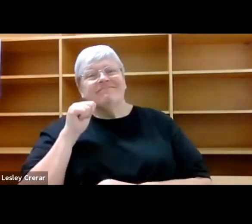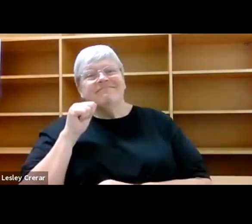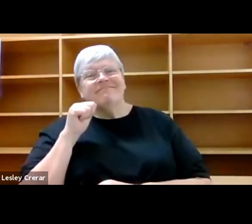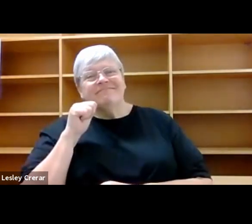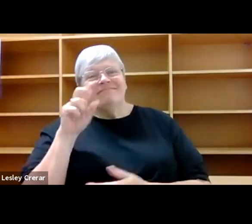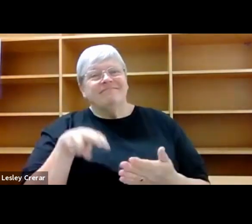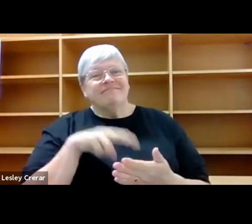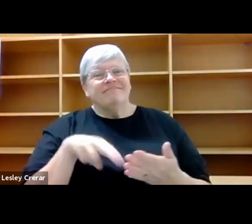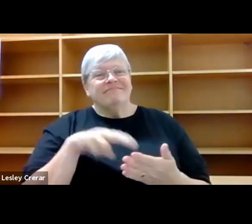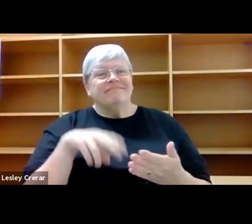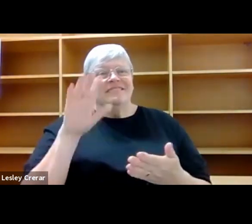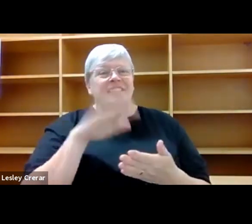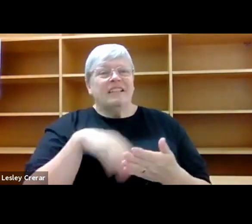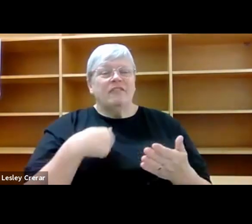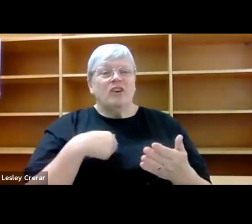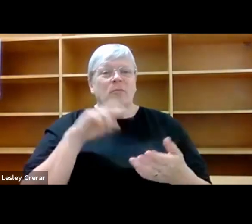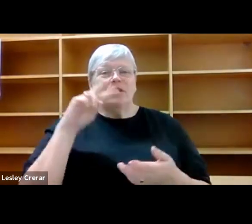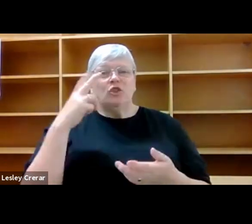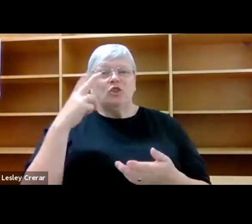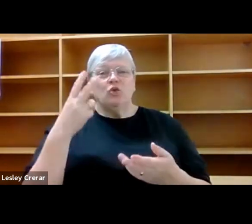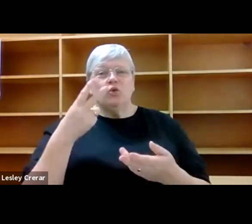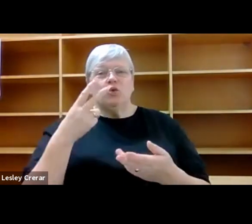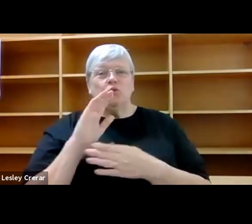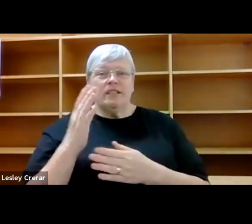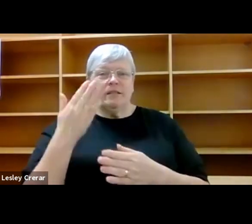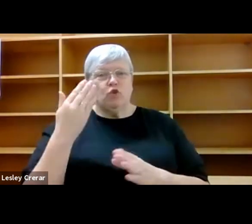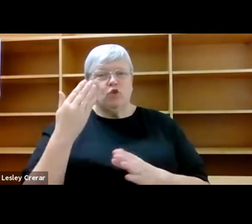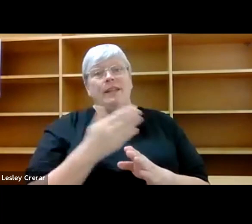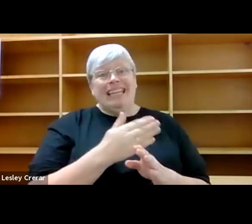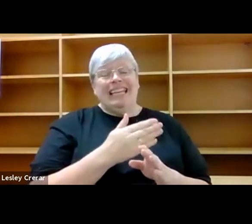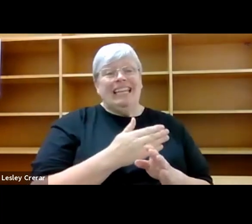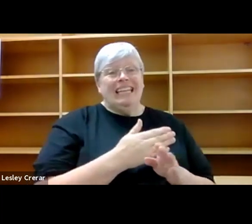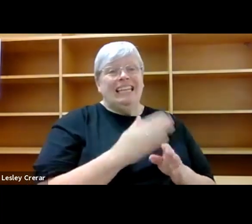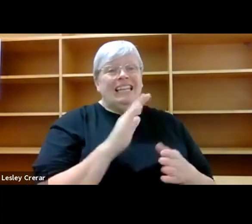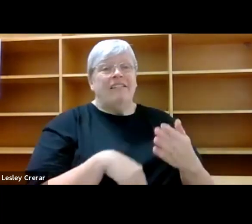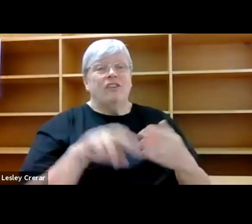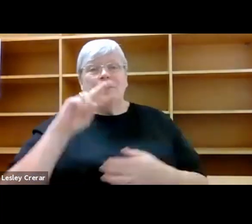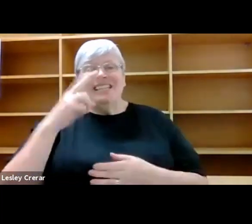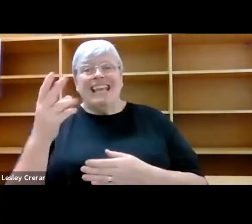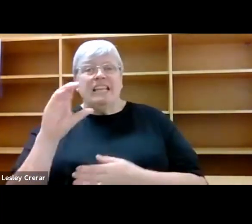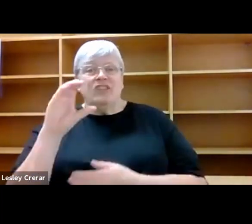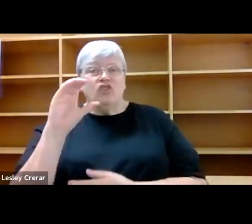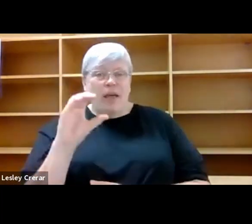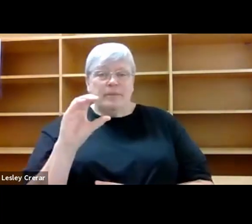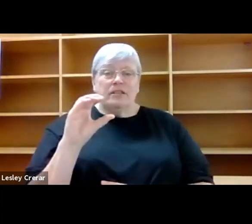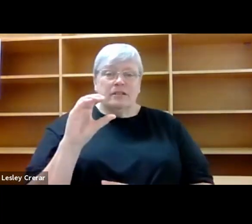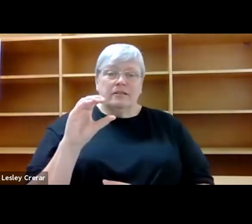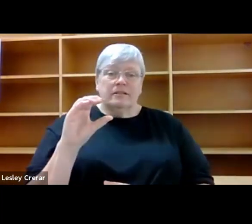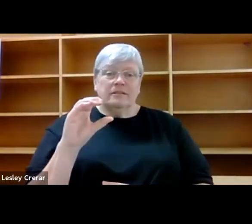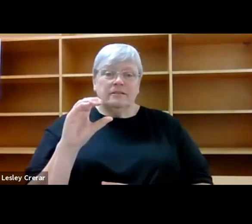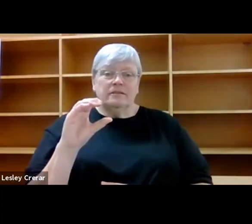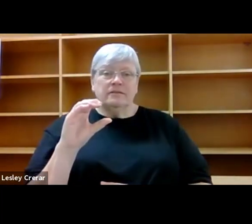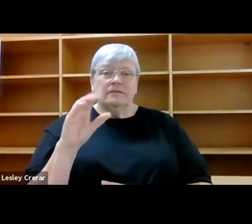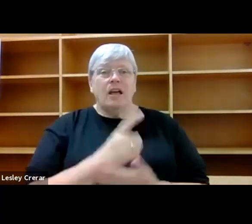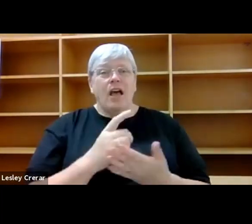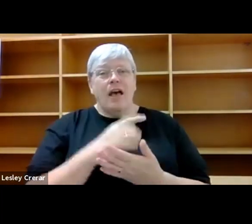I'm going to read a little bit from near the near the beginning of Two Trees. It's from the second chapter, and it's a little bit about